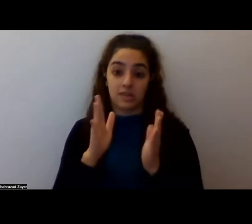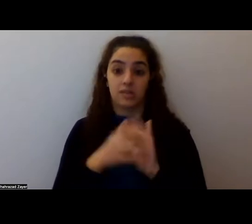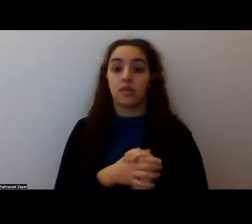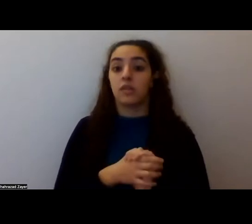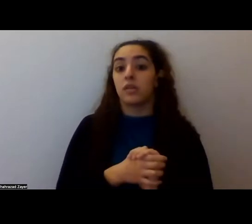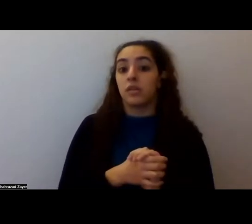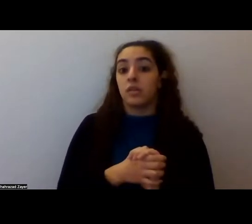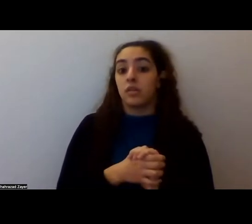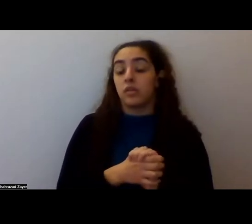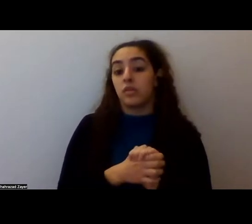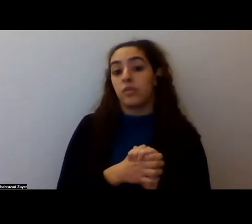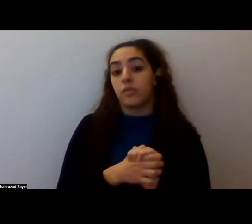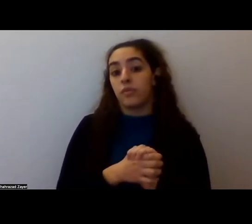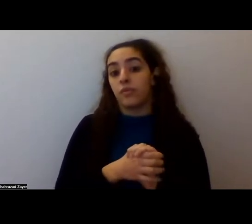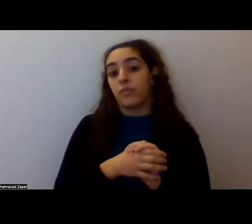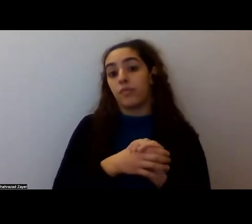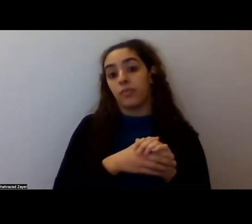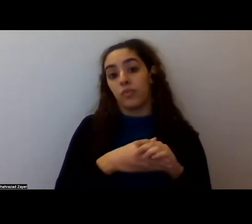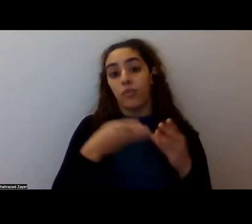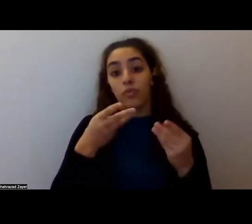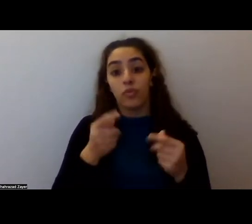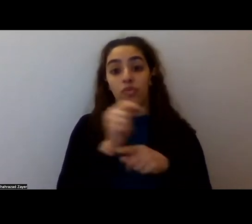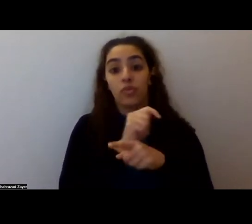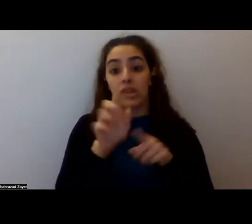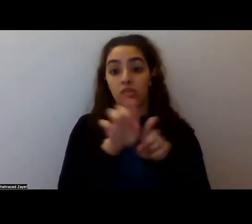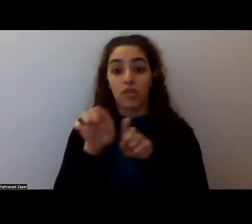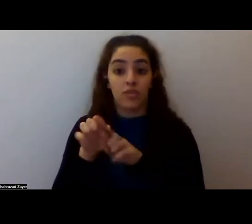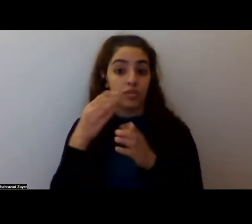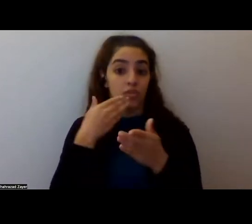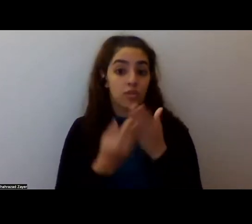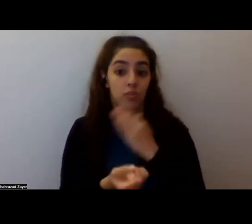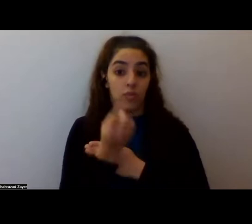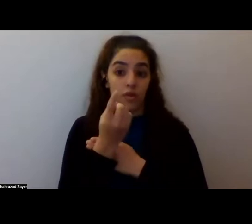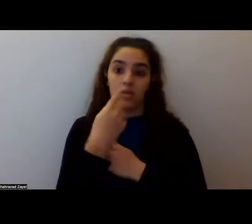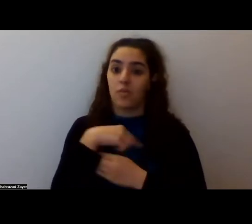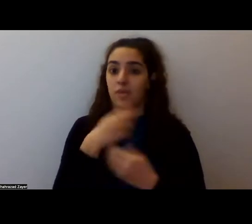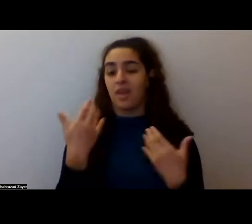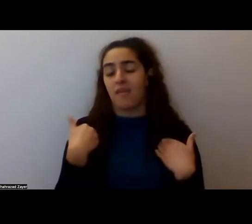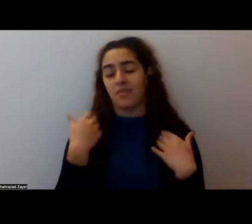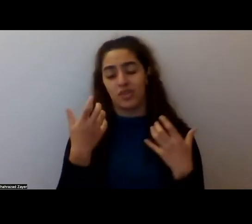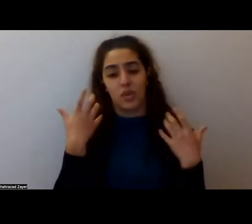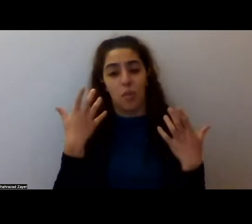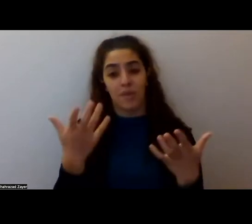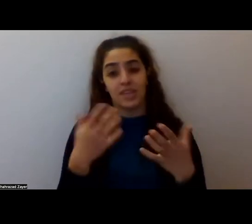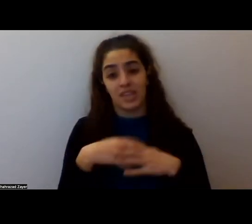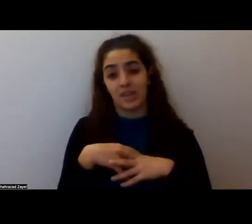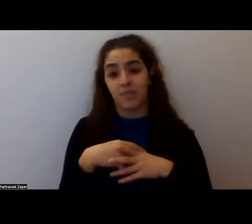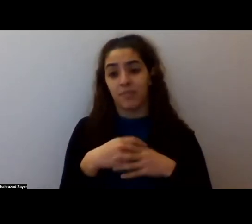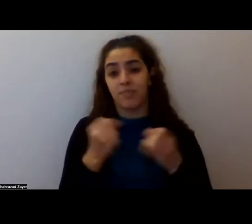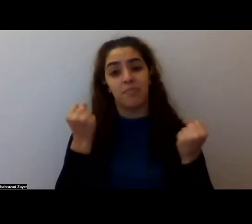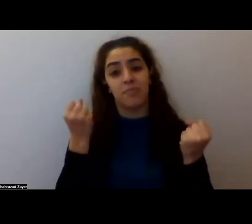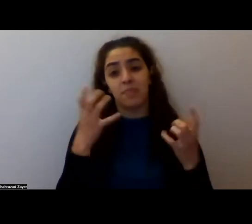um, is a great one as well. Um, there's so many, there's, there's really a lot of training